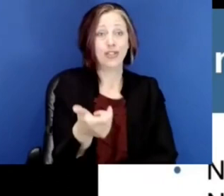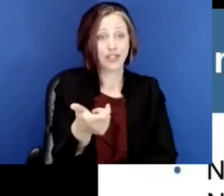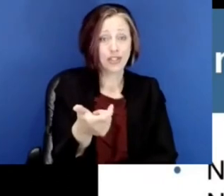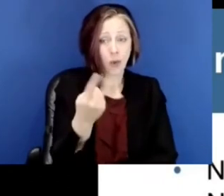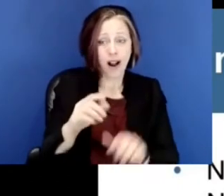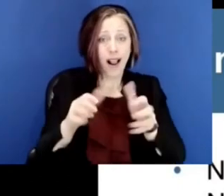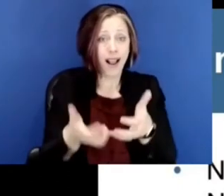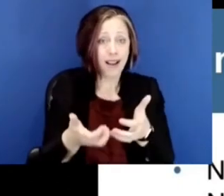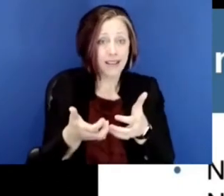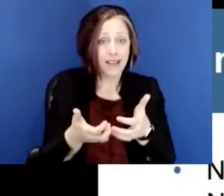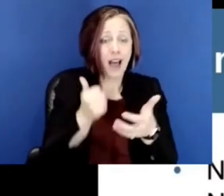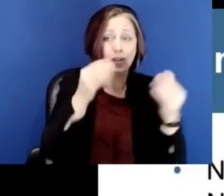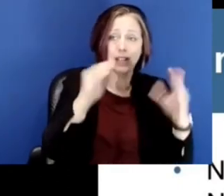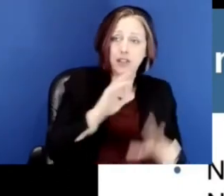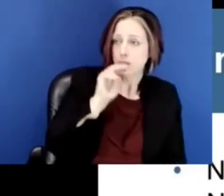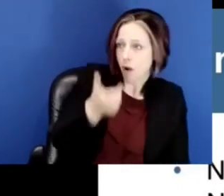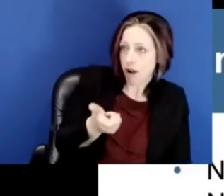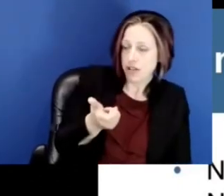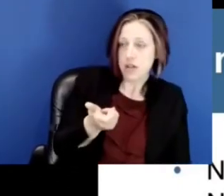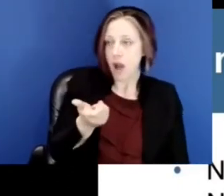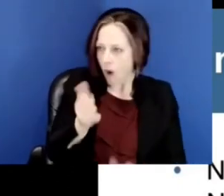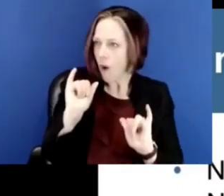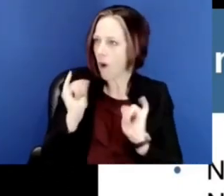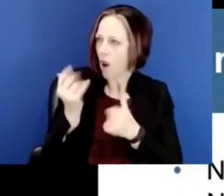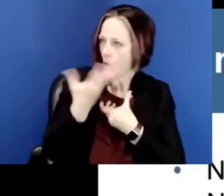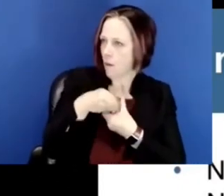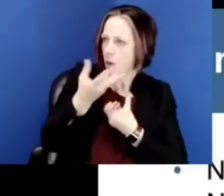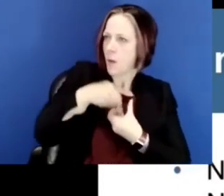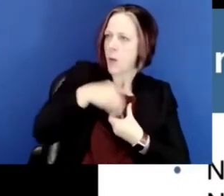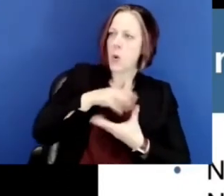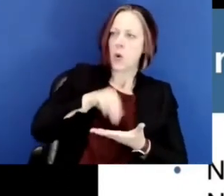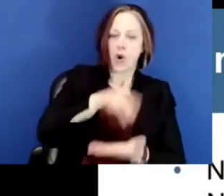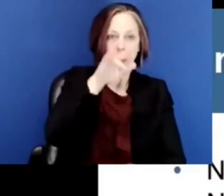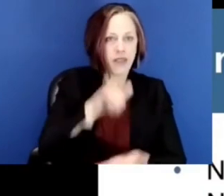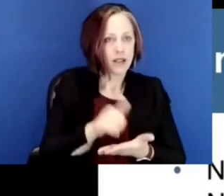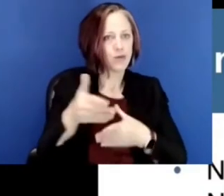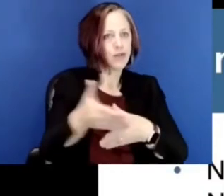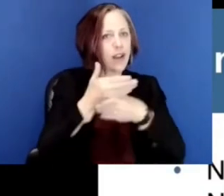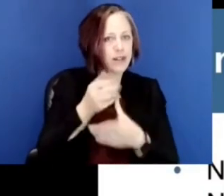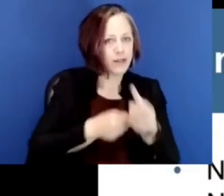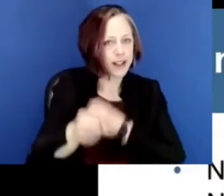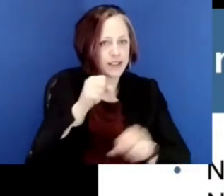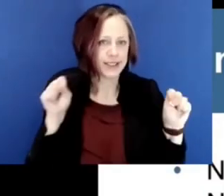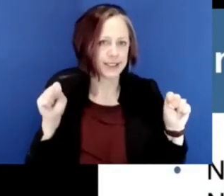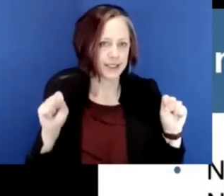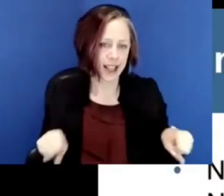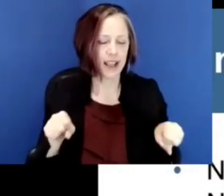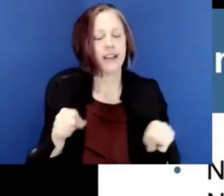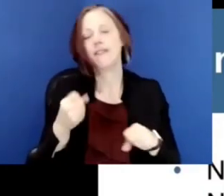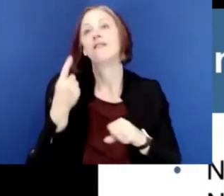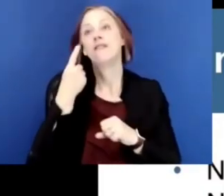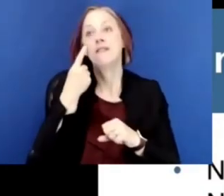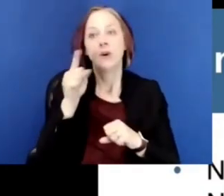you know, a class and other teachers tuning in and then creating a community of those teachers to share strategies